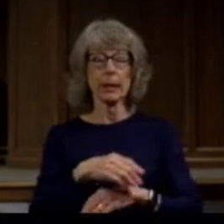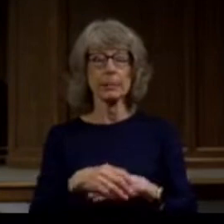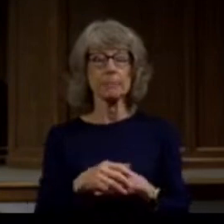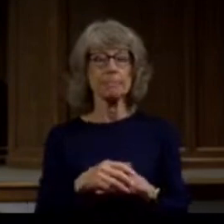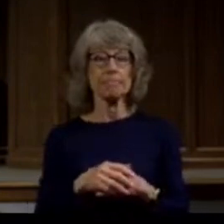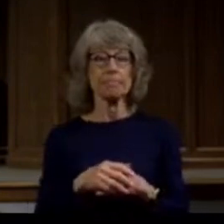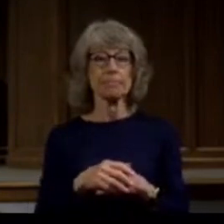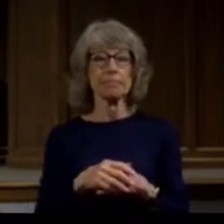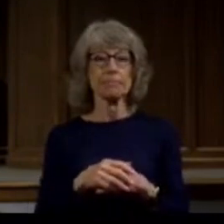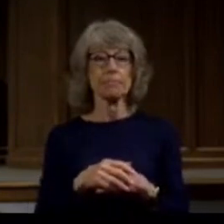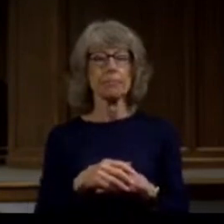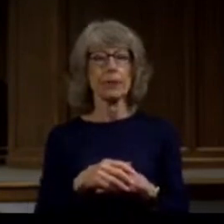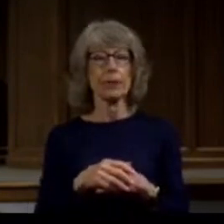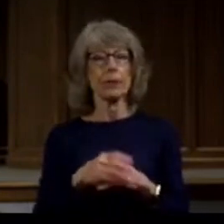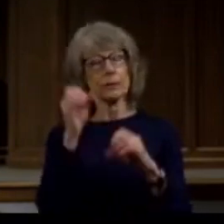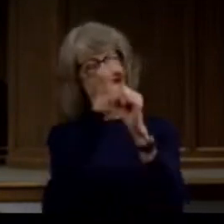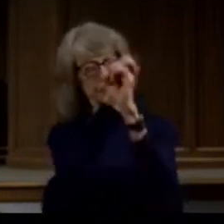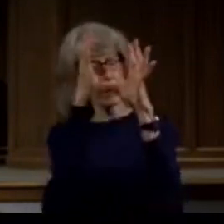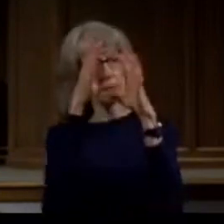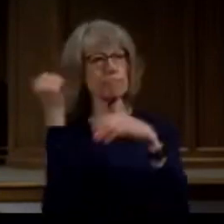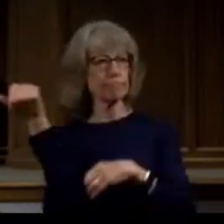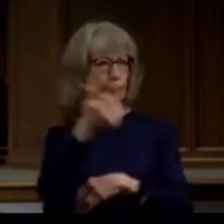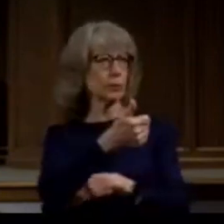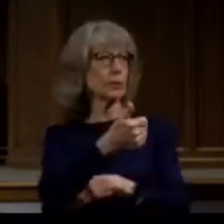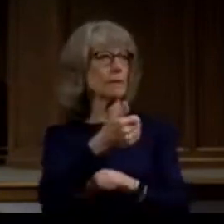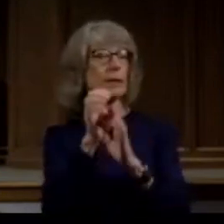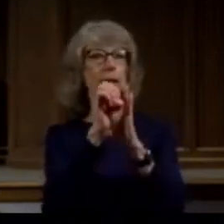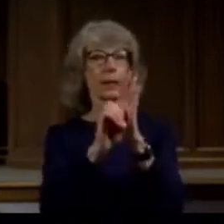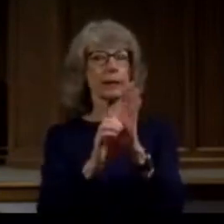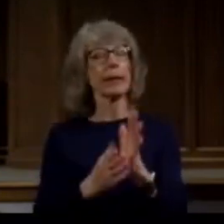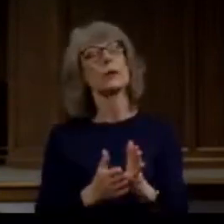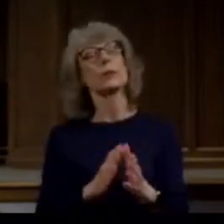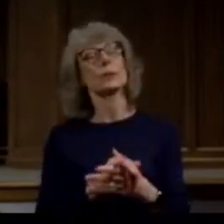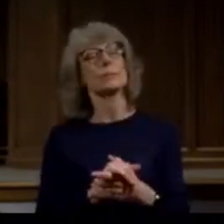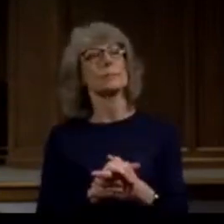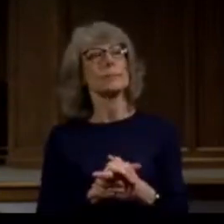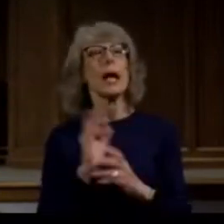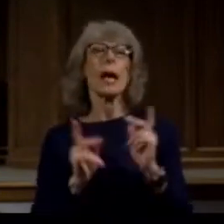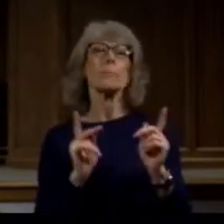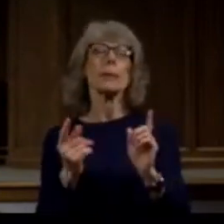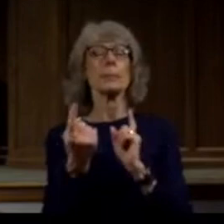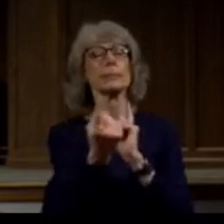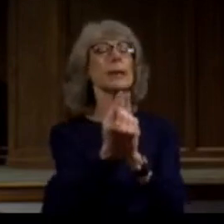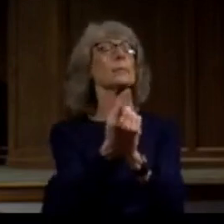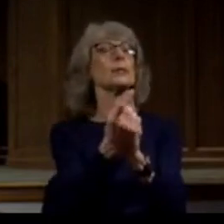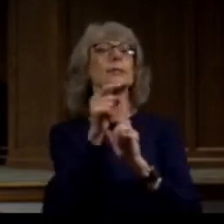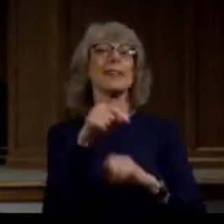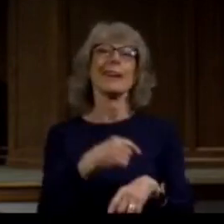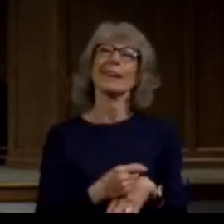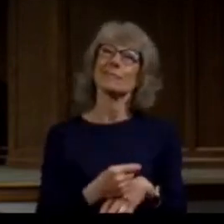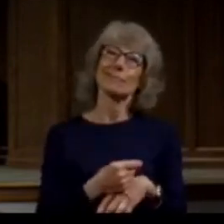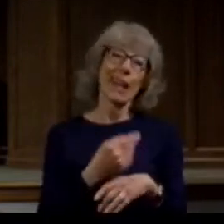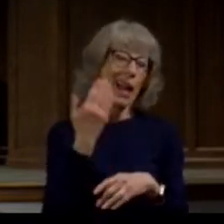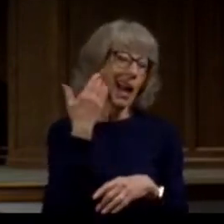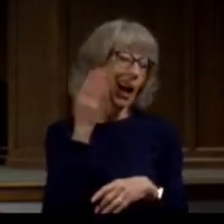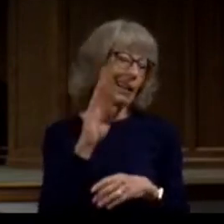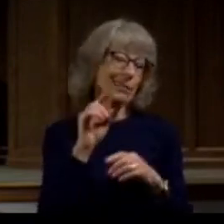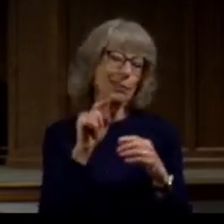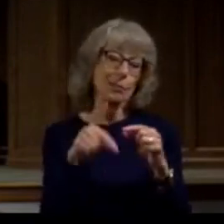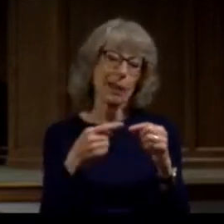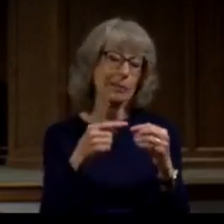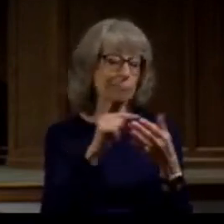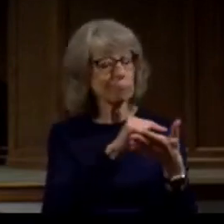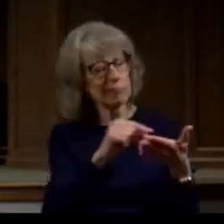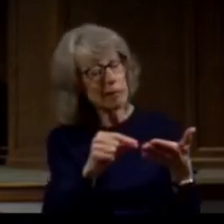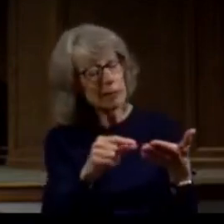now imagine being an elder in this church and you've got people who come to you and say I don't know about this scripture or about that scripture